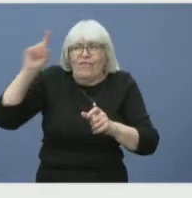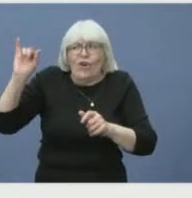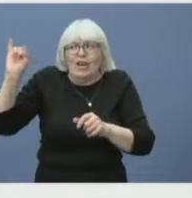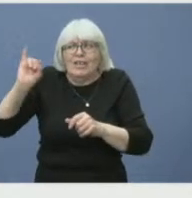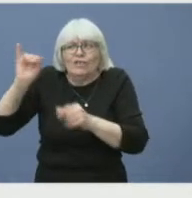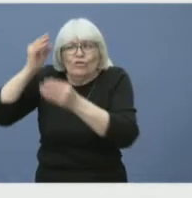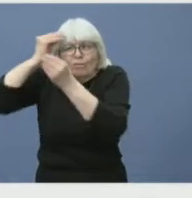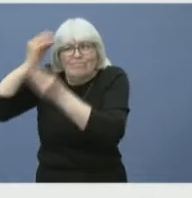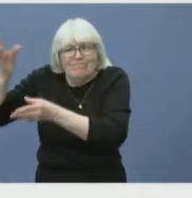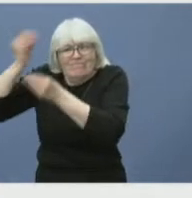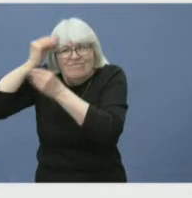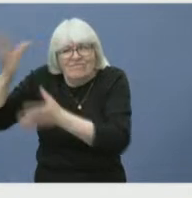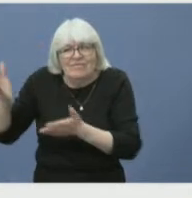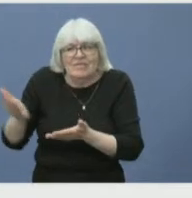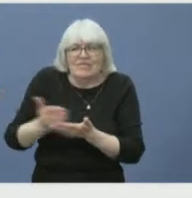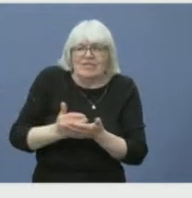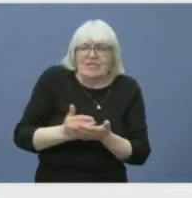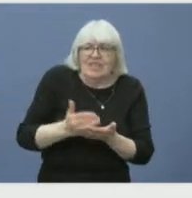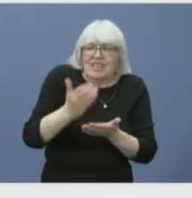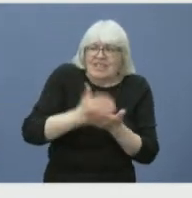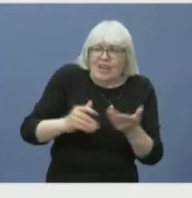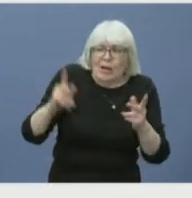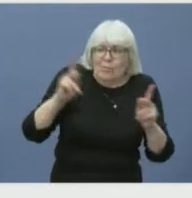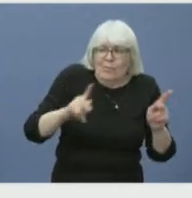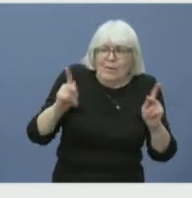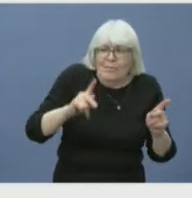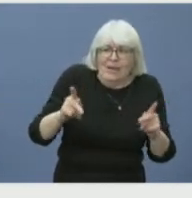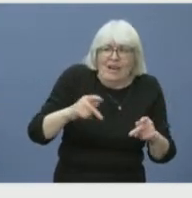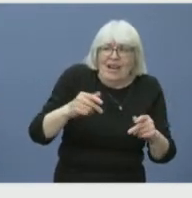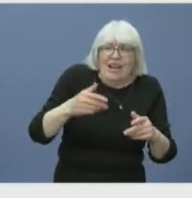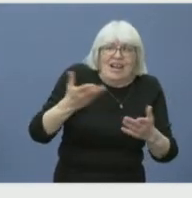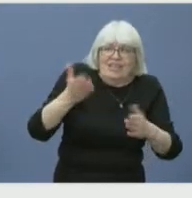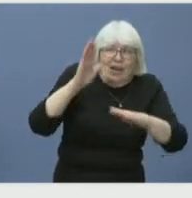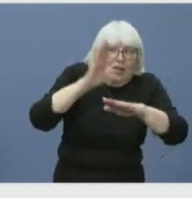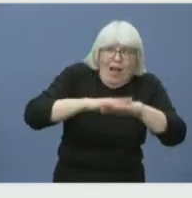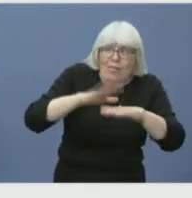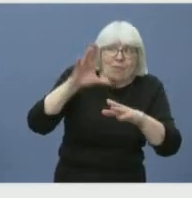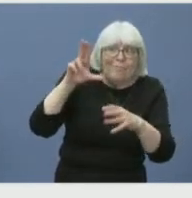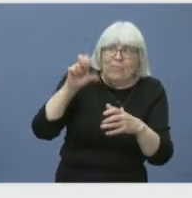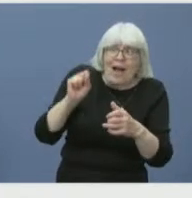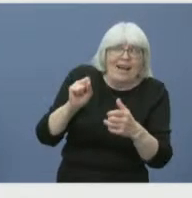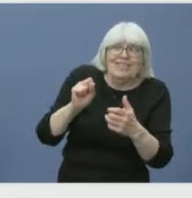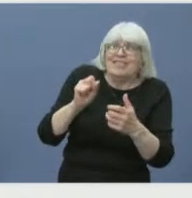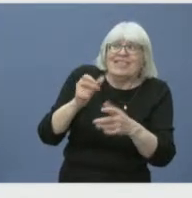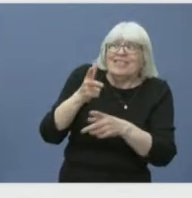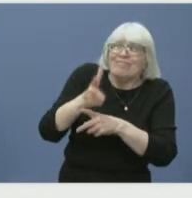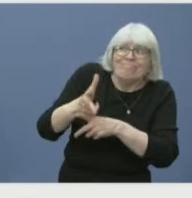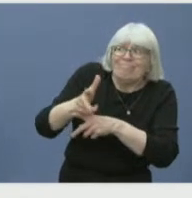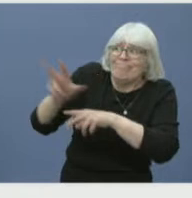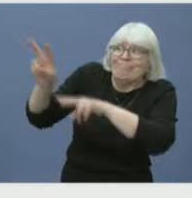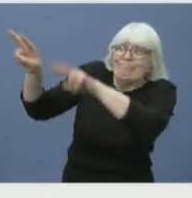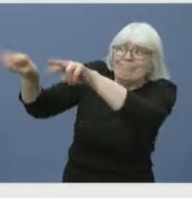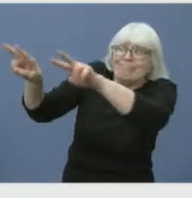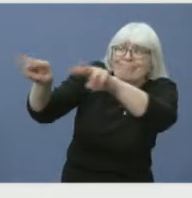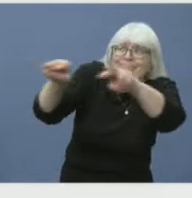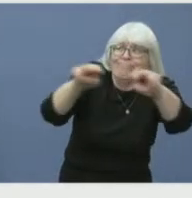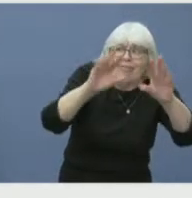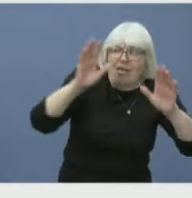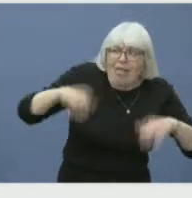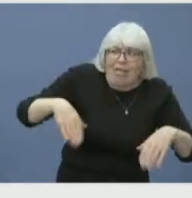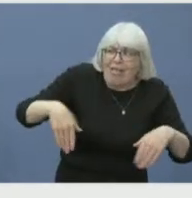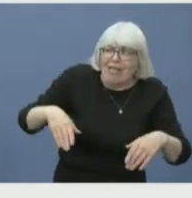on the bus because they still have homes that were standing. So I'm wondering if anything like that could be facilitated. Some people would like that, they say.